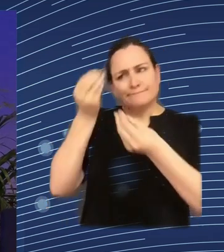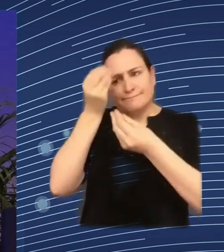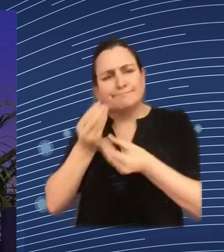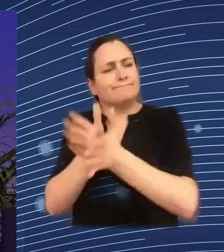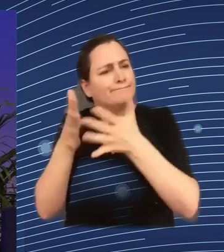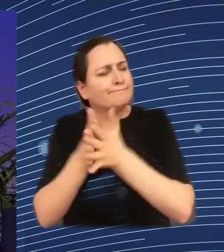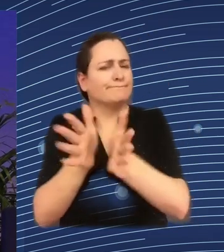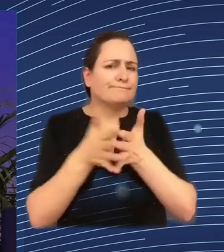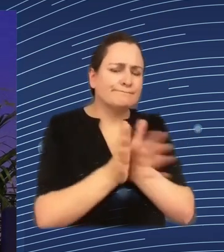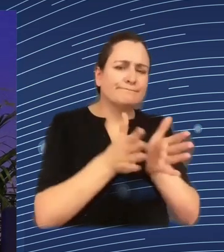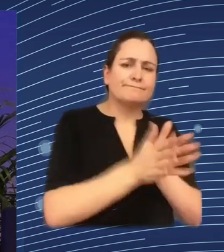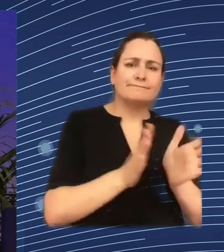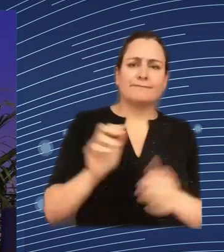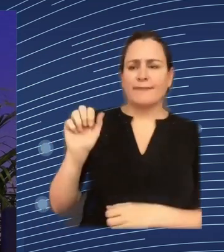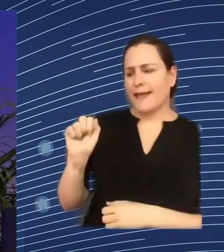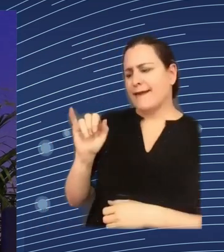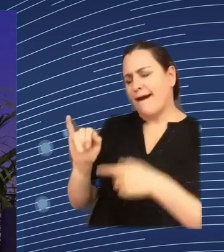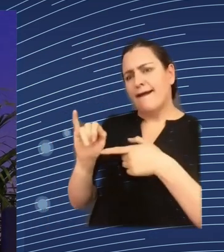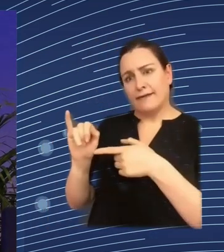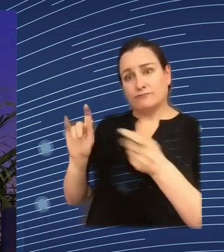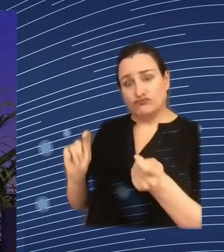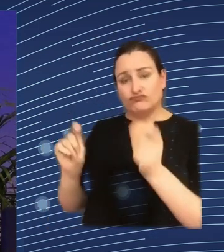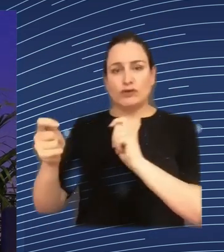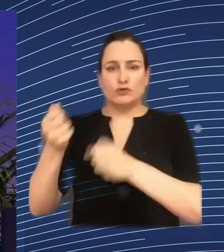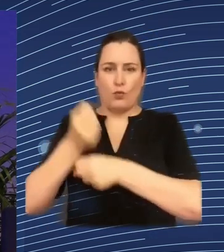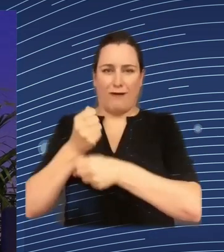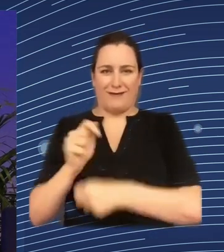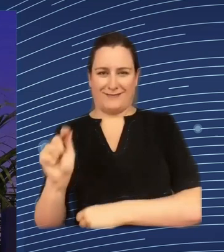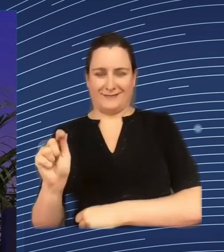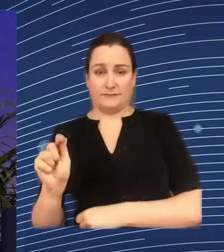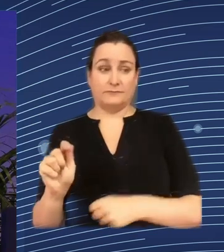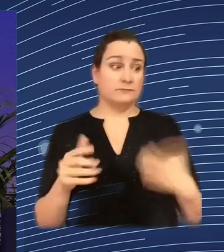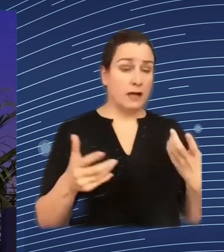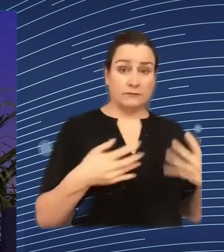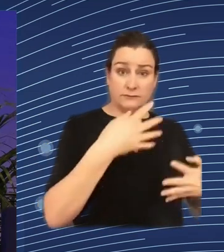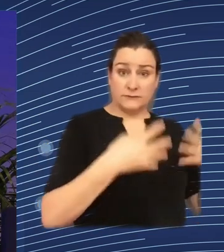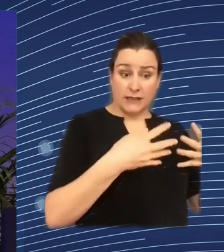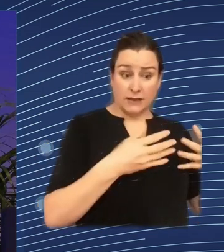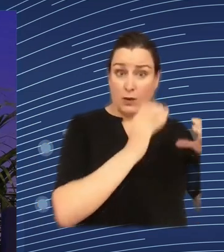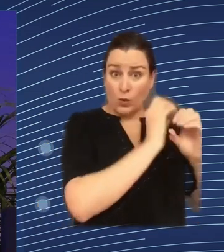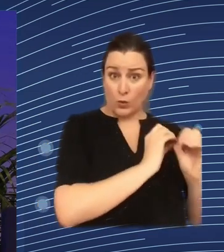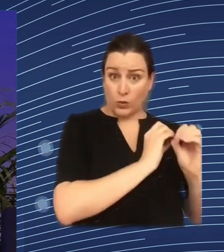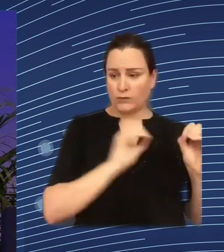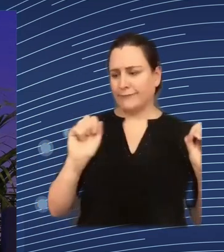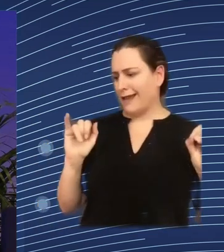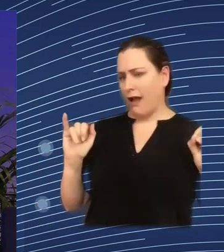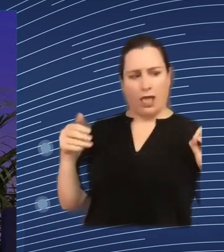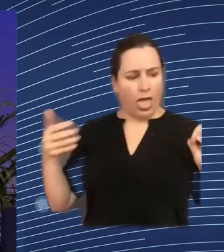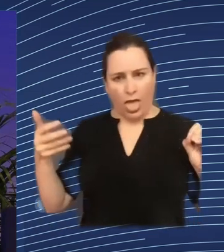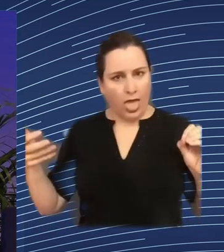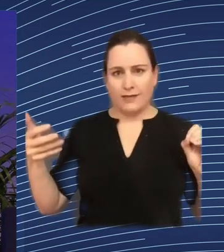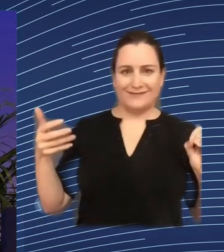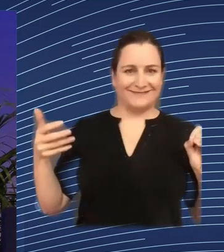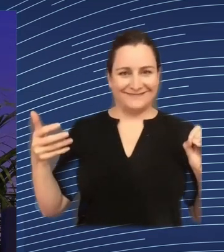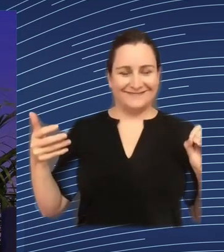AI needs data and deploying AI at the workplace will therefore go along with unprecedented levels